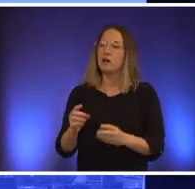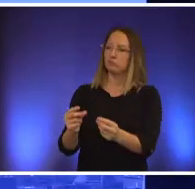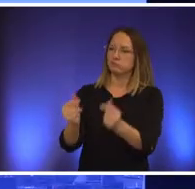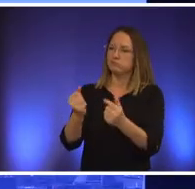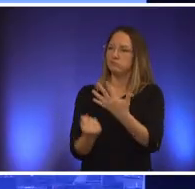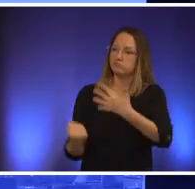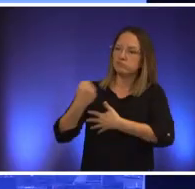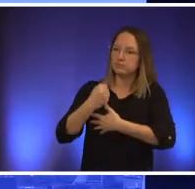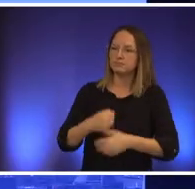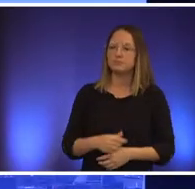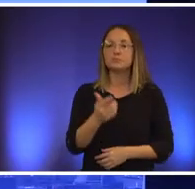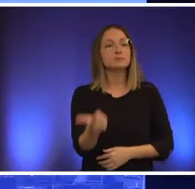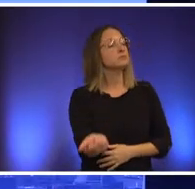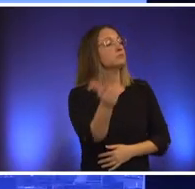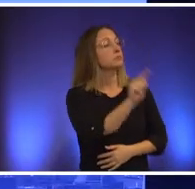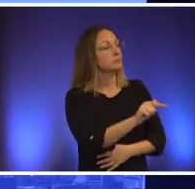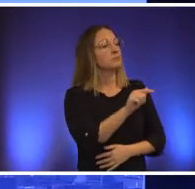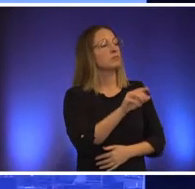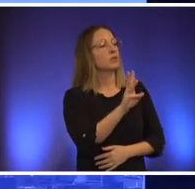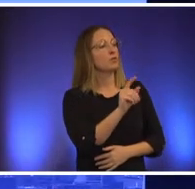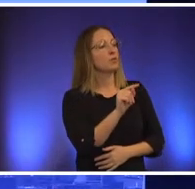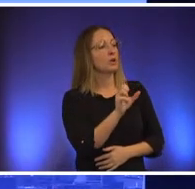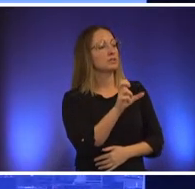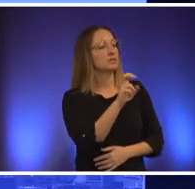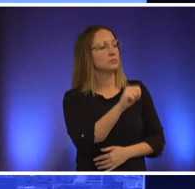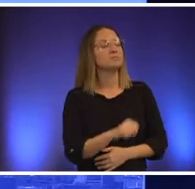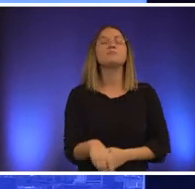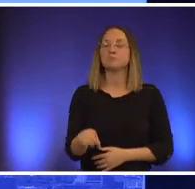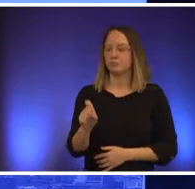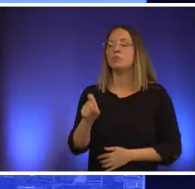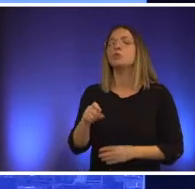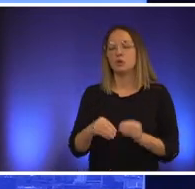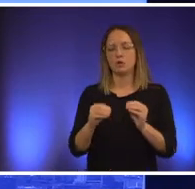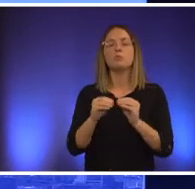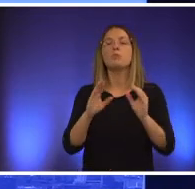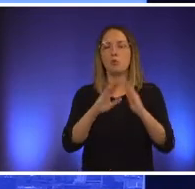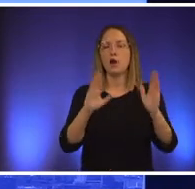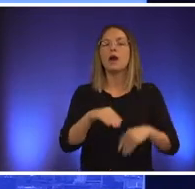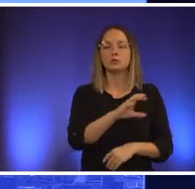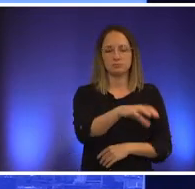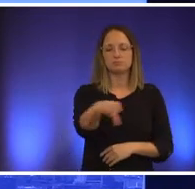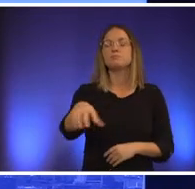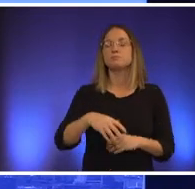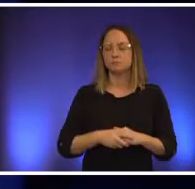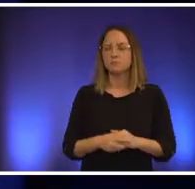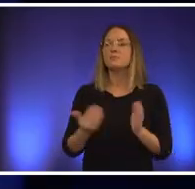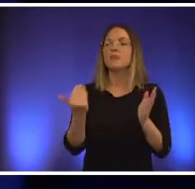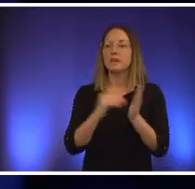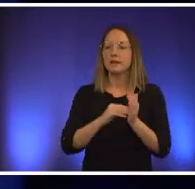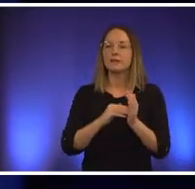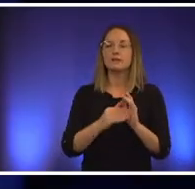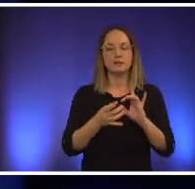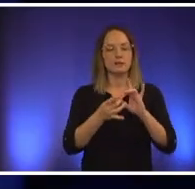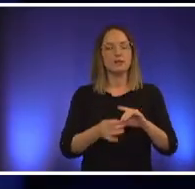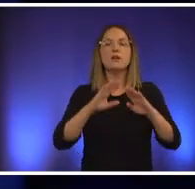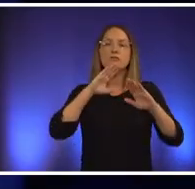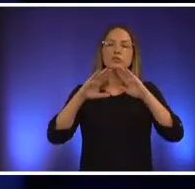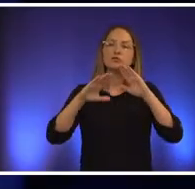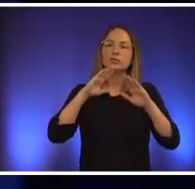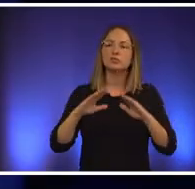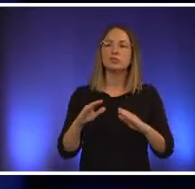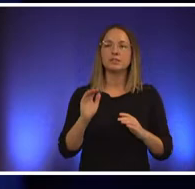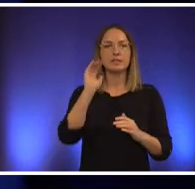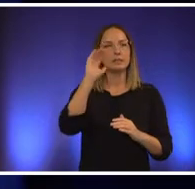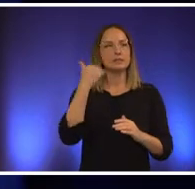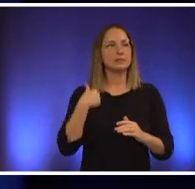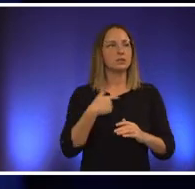we're going to have to have more housing and but but again the frustration the inability to seem to be able to get anything done and move things